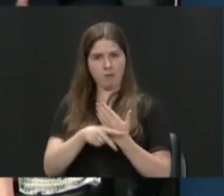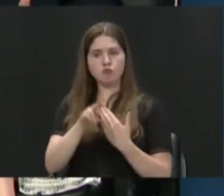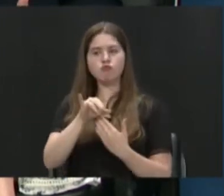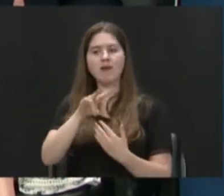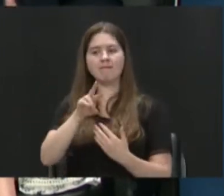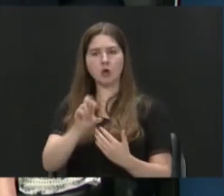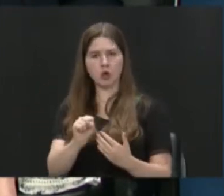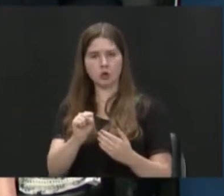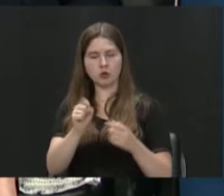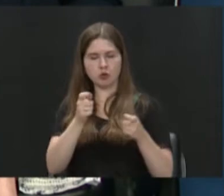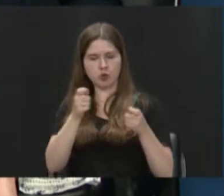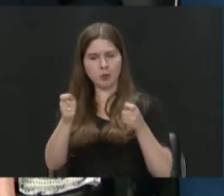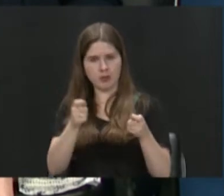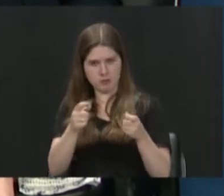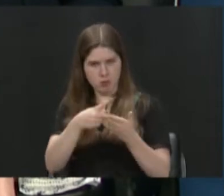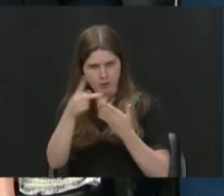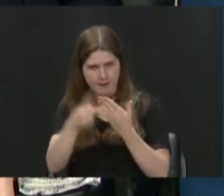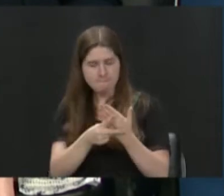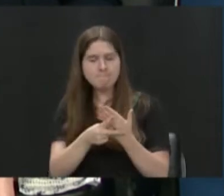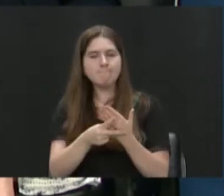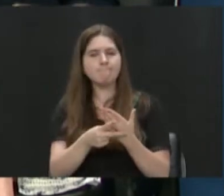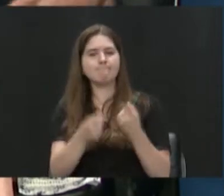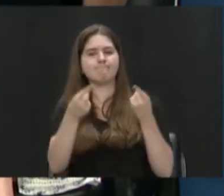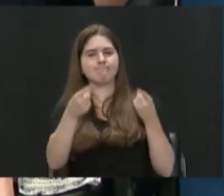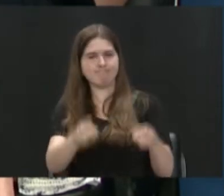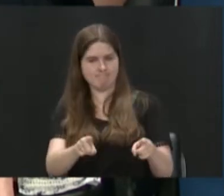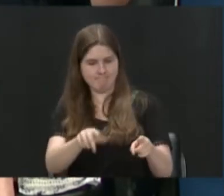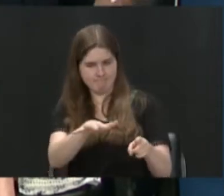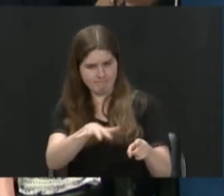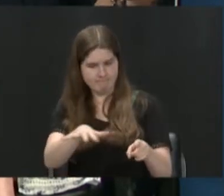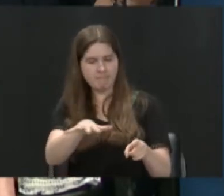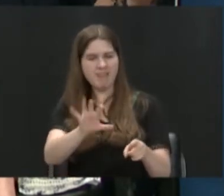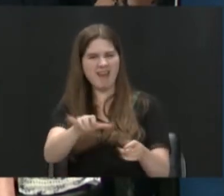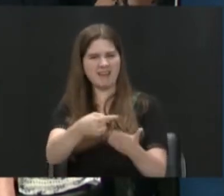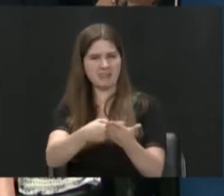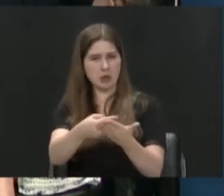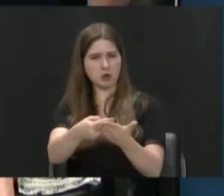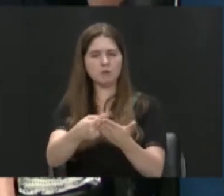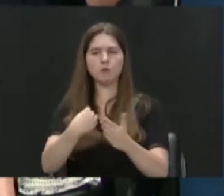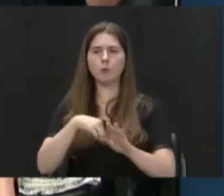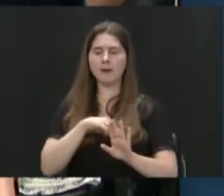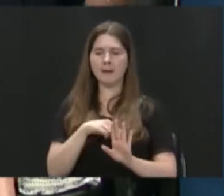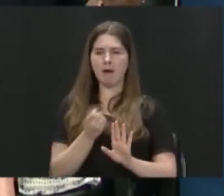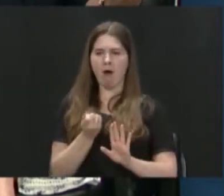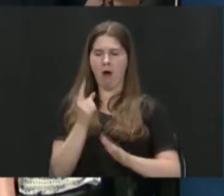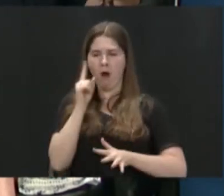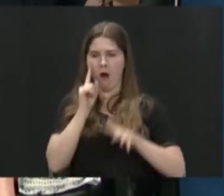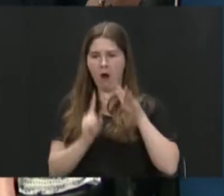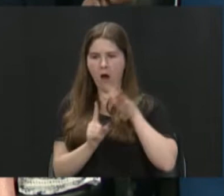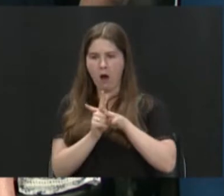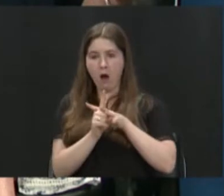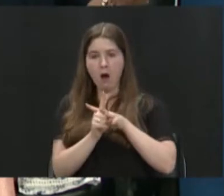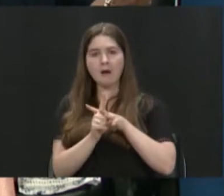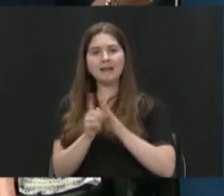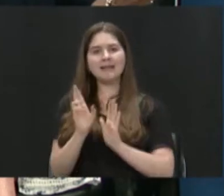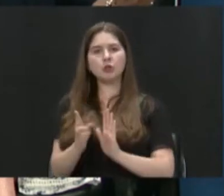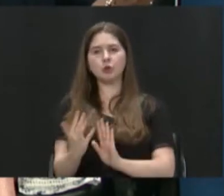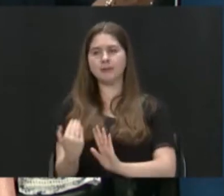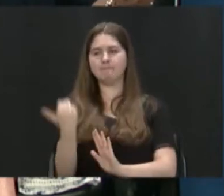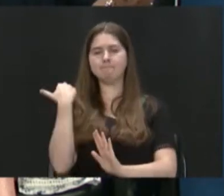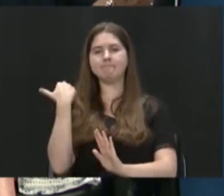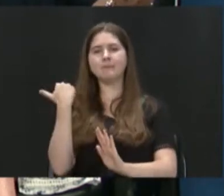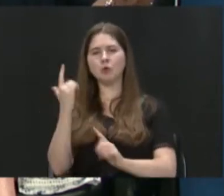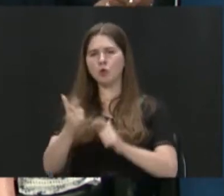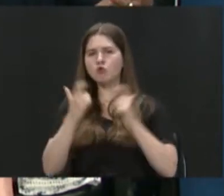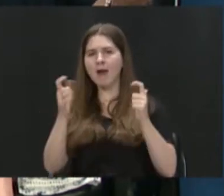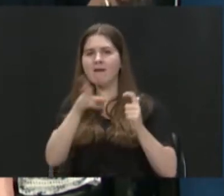what was realized was that based on our history, the great flood, which was a very long time ago